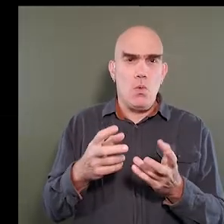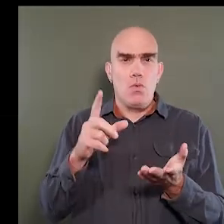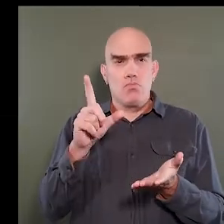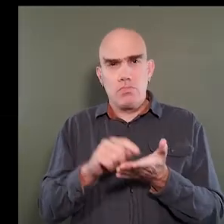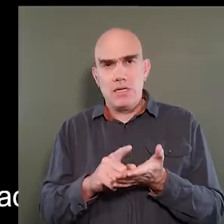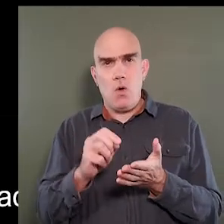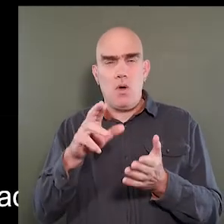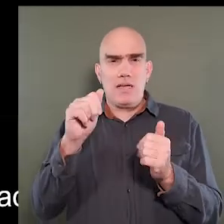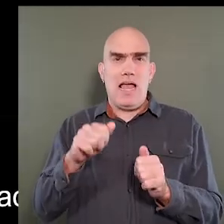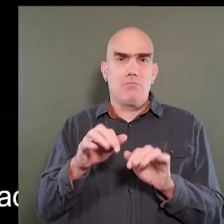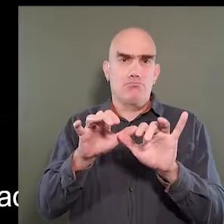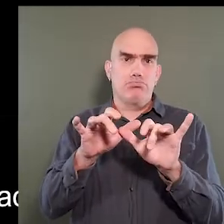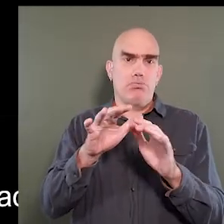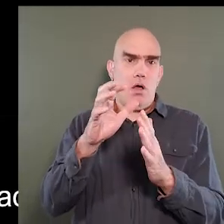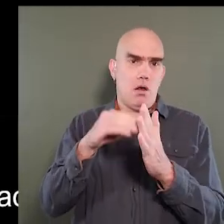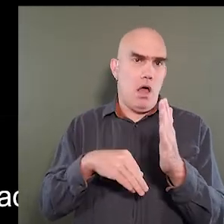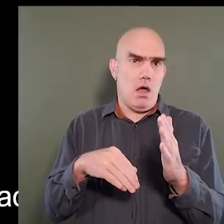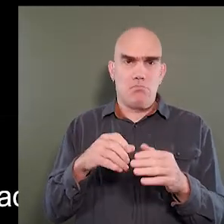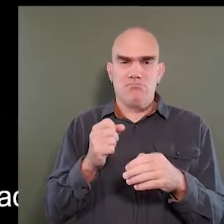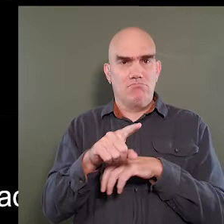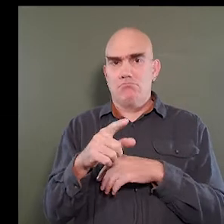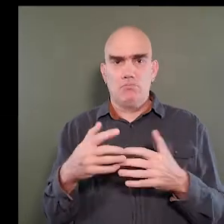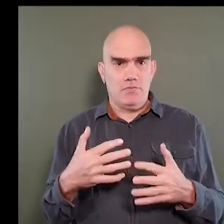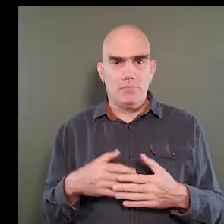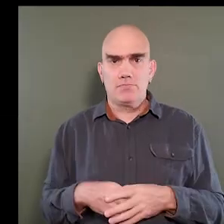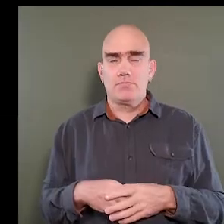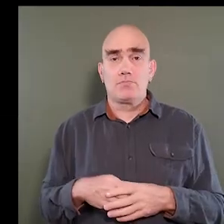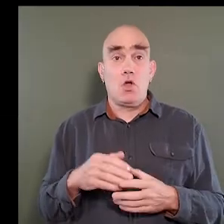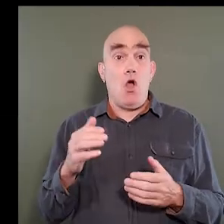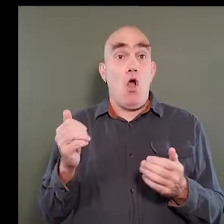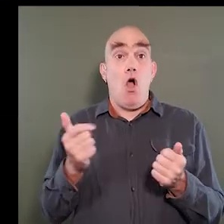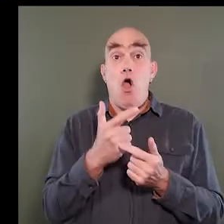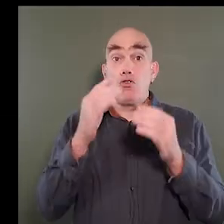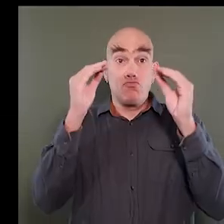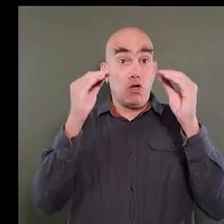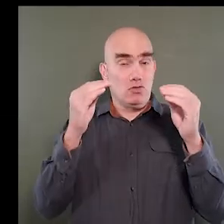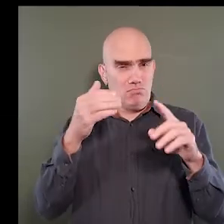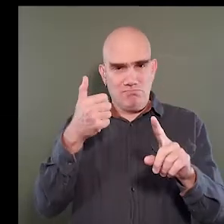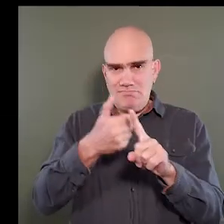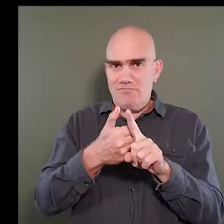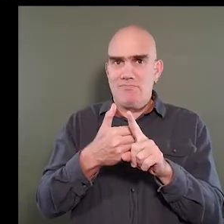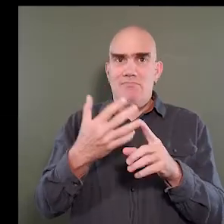submitted to us. All the instructions for that are actually on the application themselves.